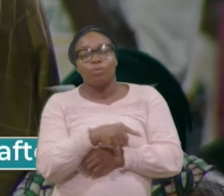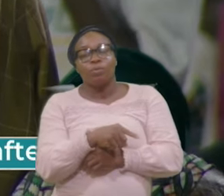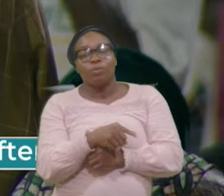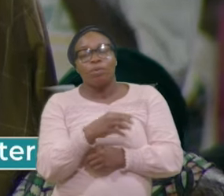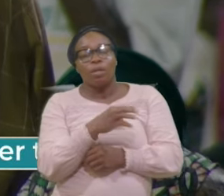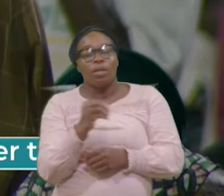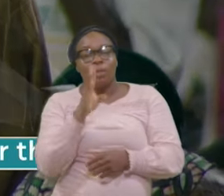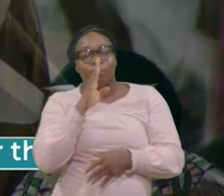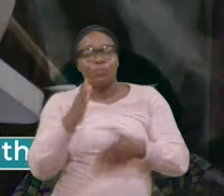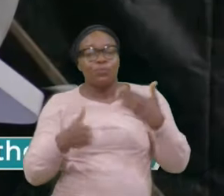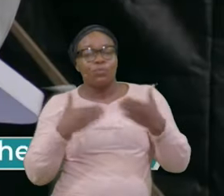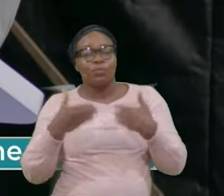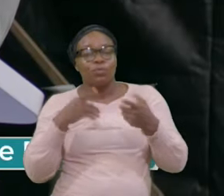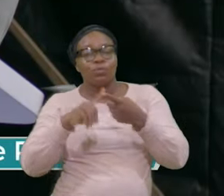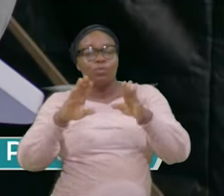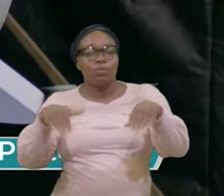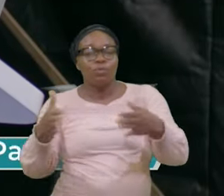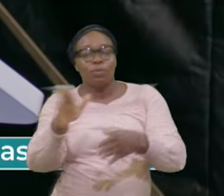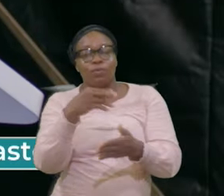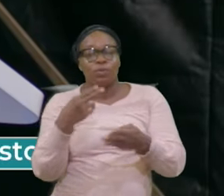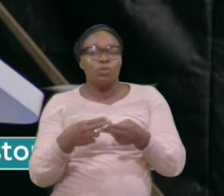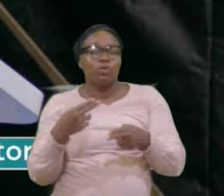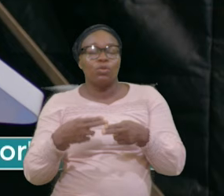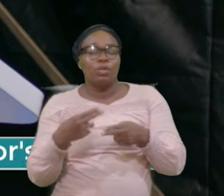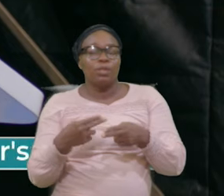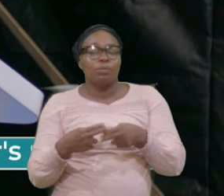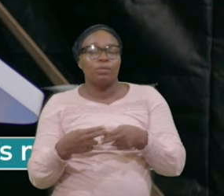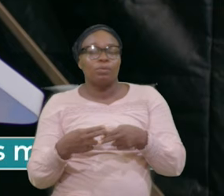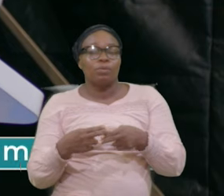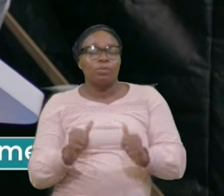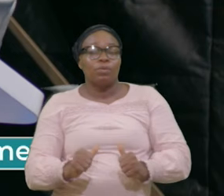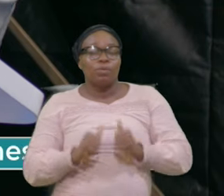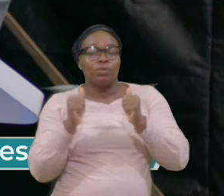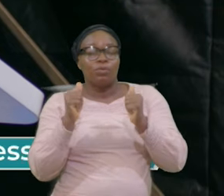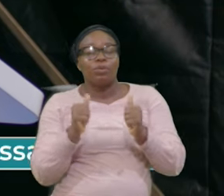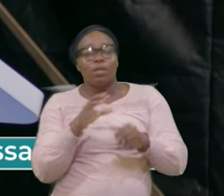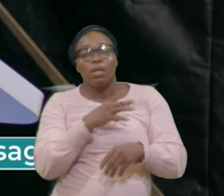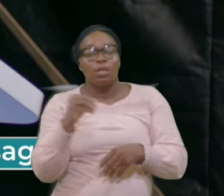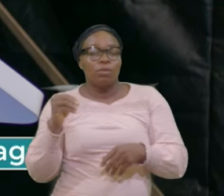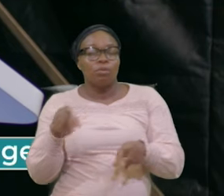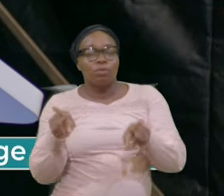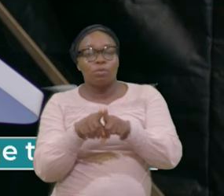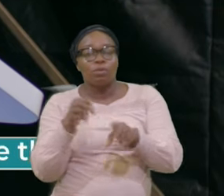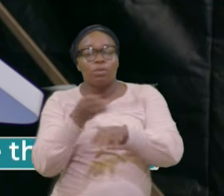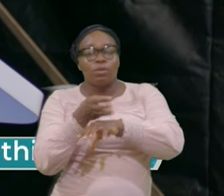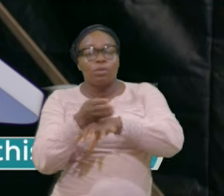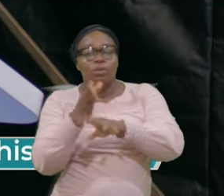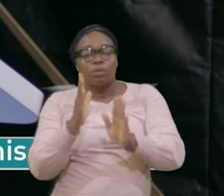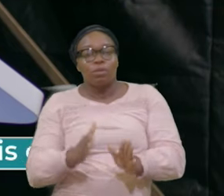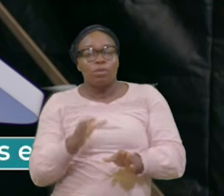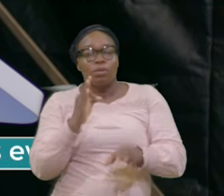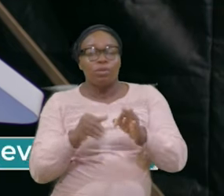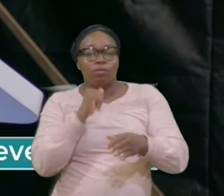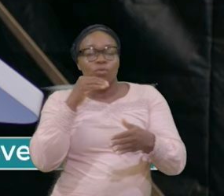In Giving Your Details If The Cancelers Are Not Close To You Try As Much As